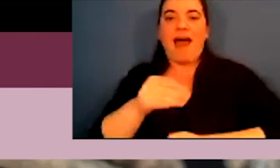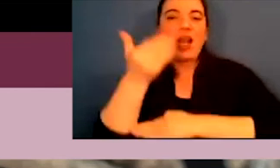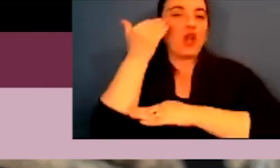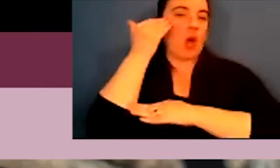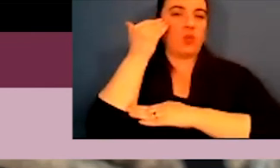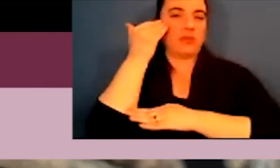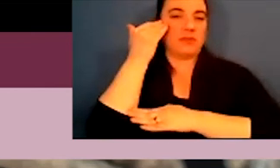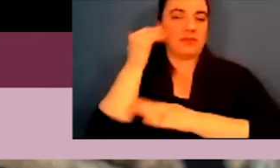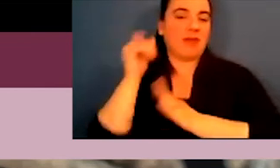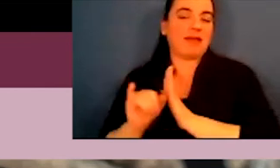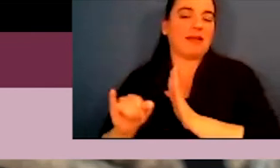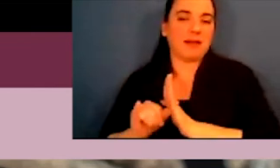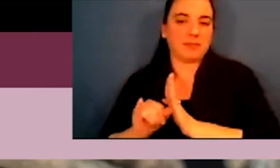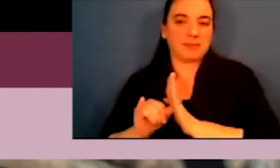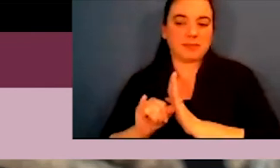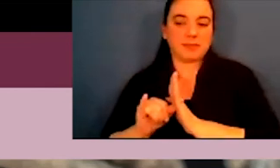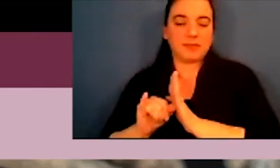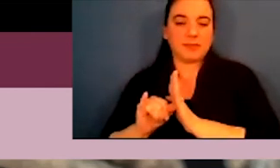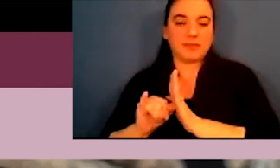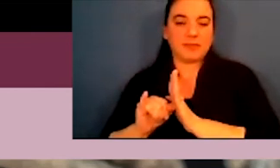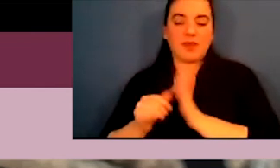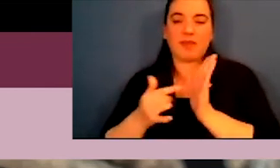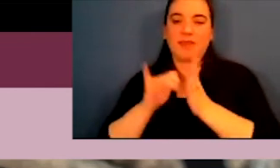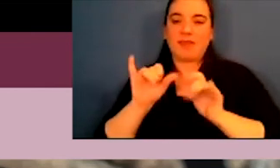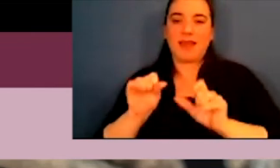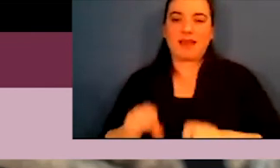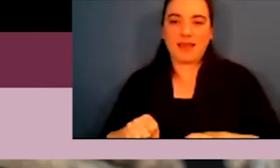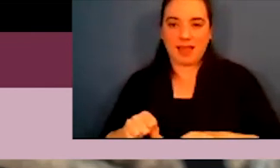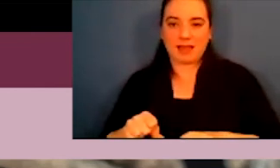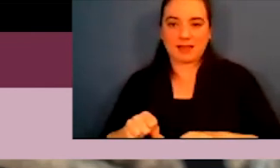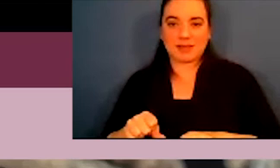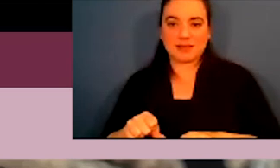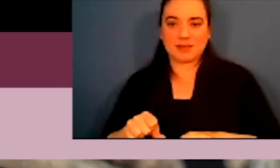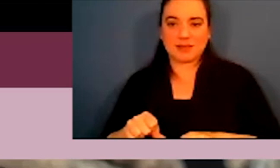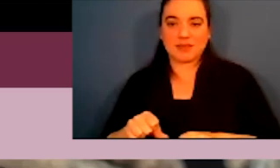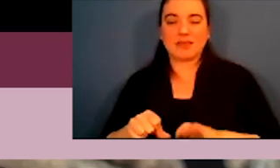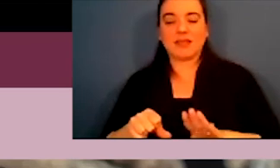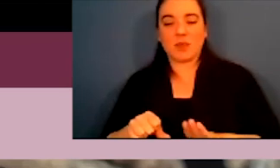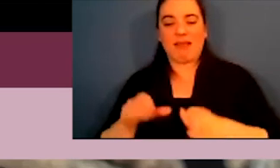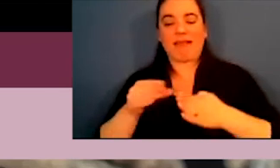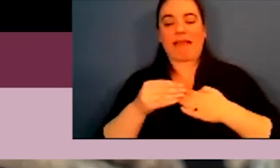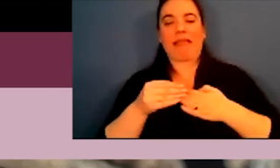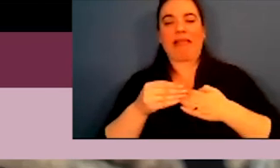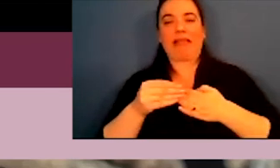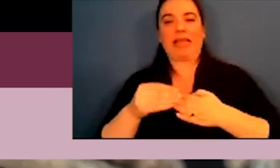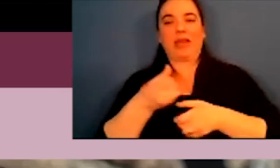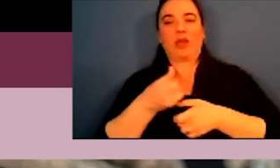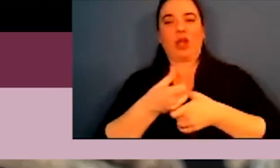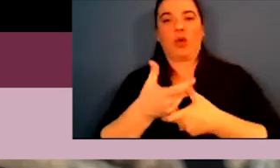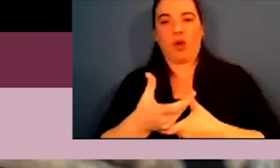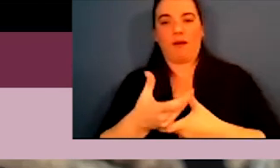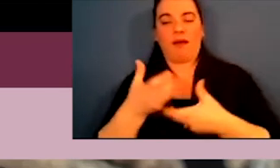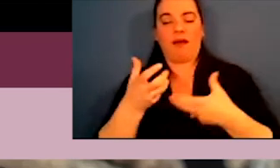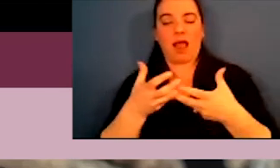of unknown, unknown identity. And which can,